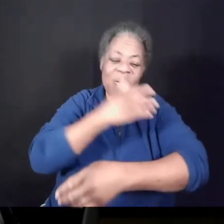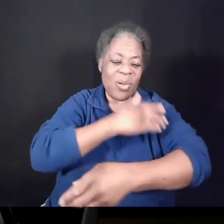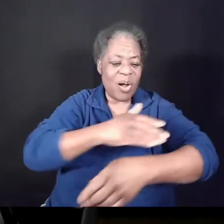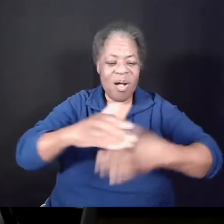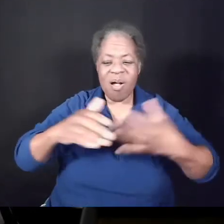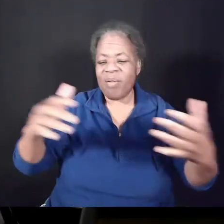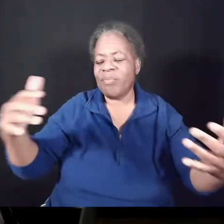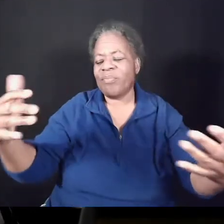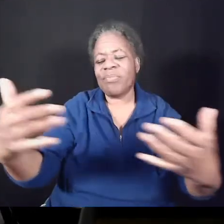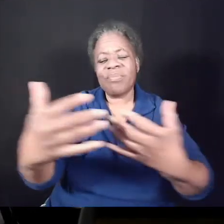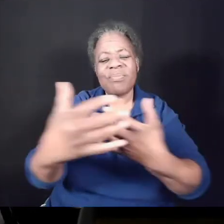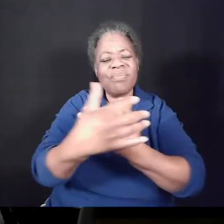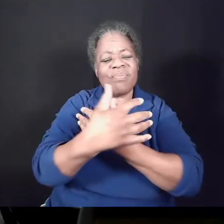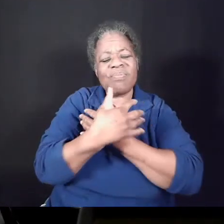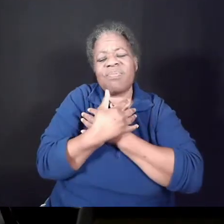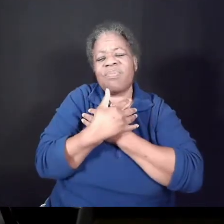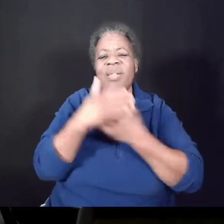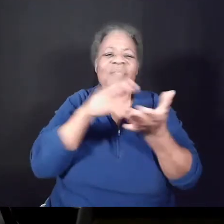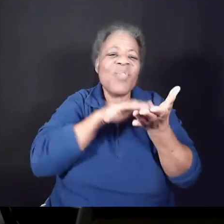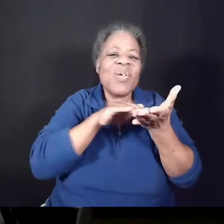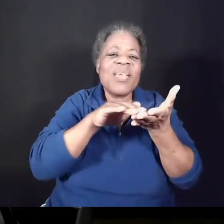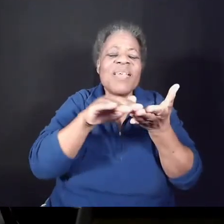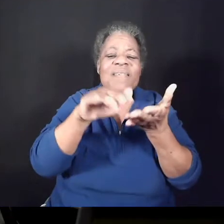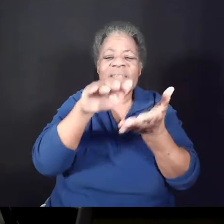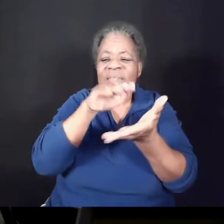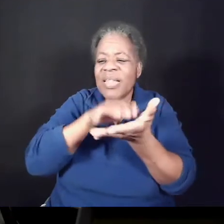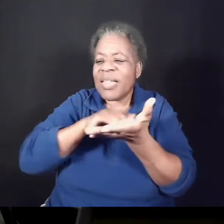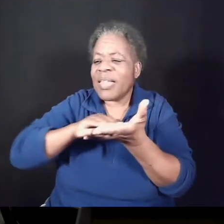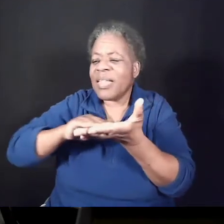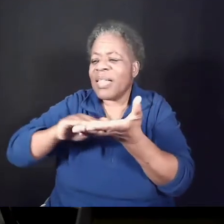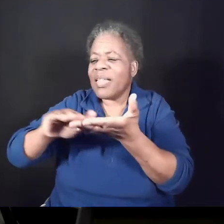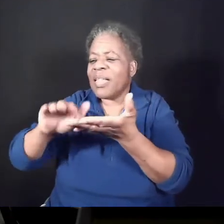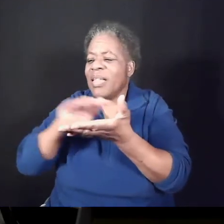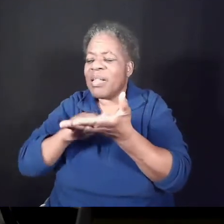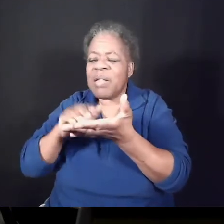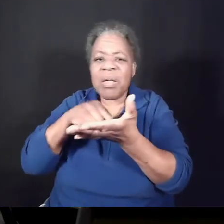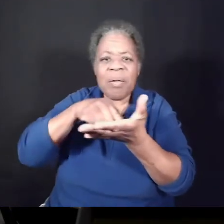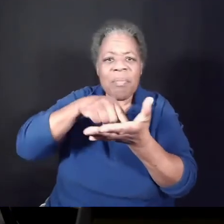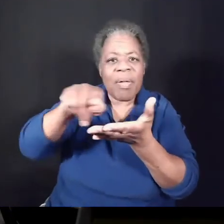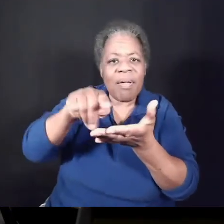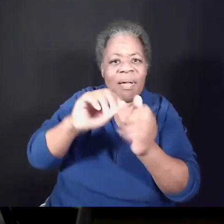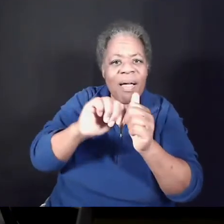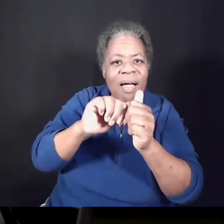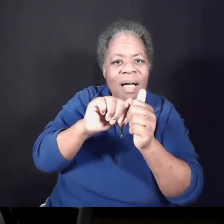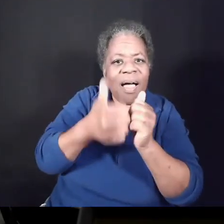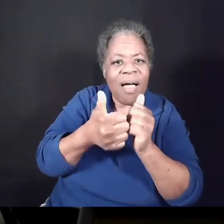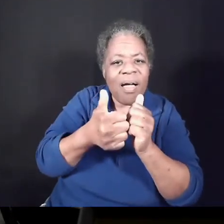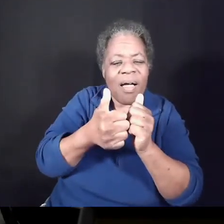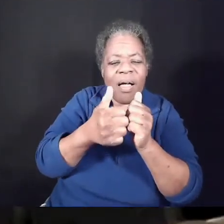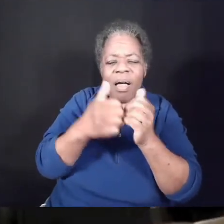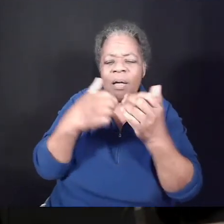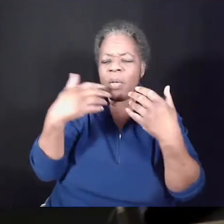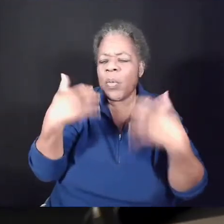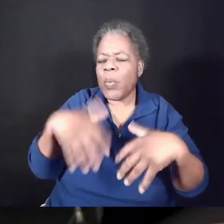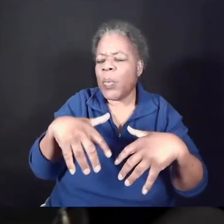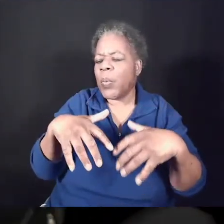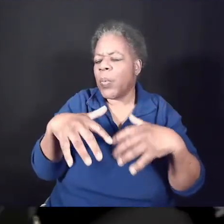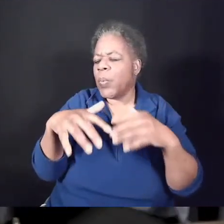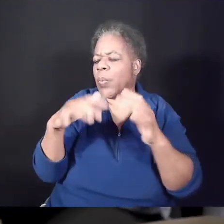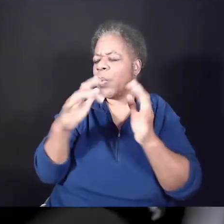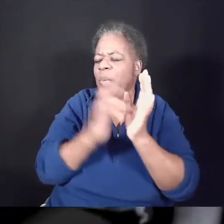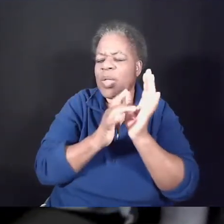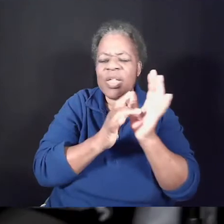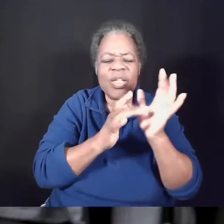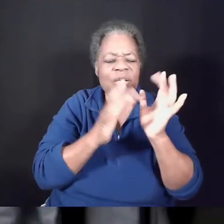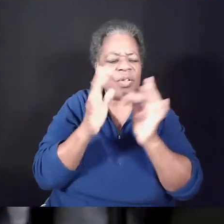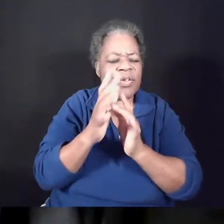Forgiveness was bought with the precious blood of